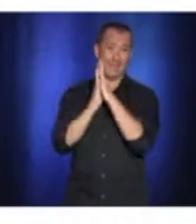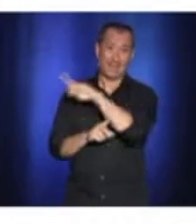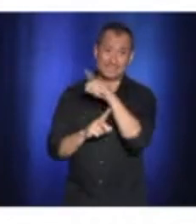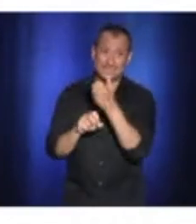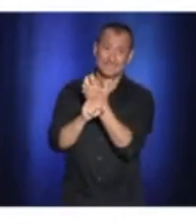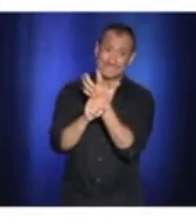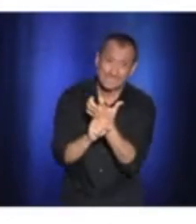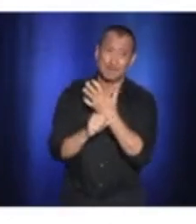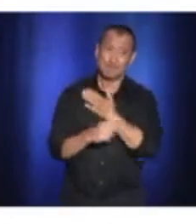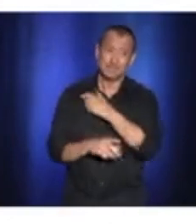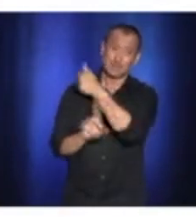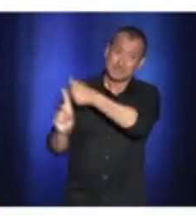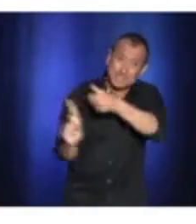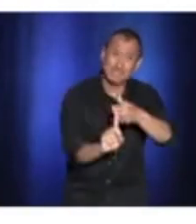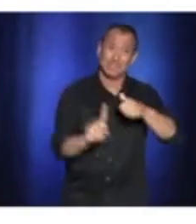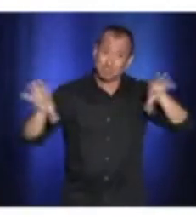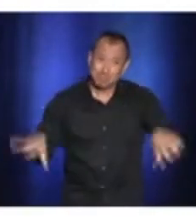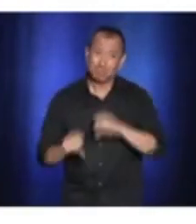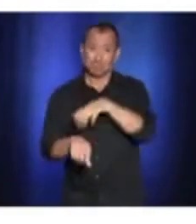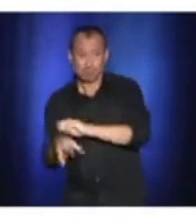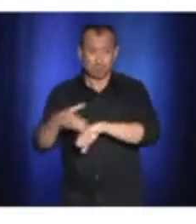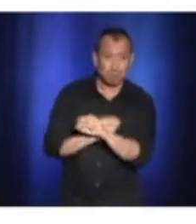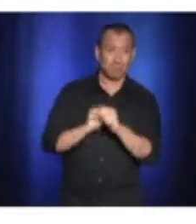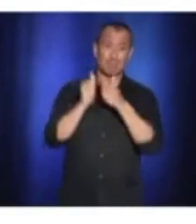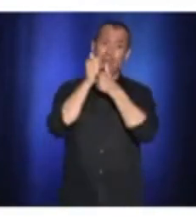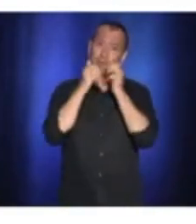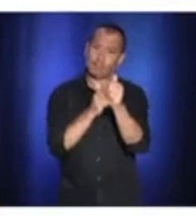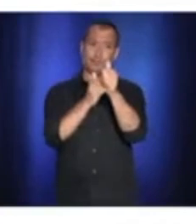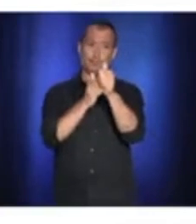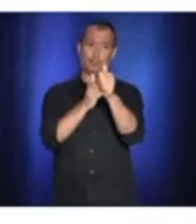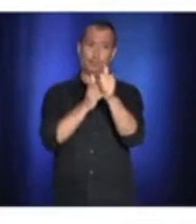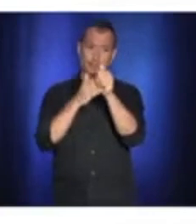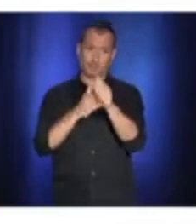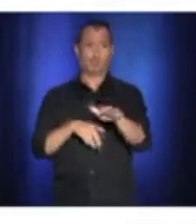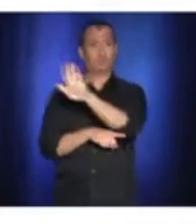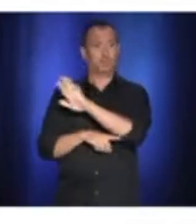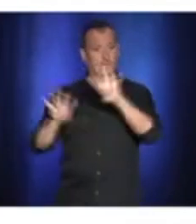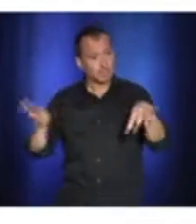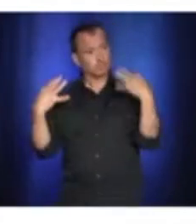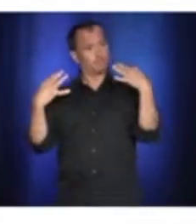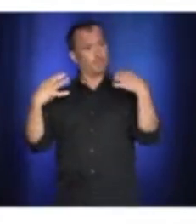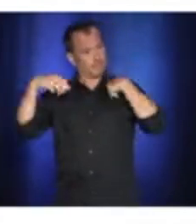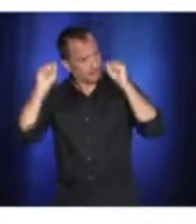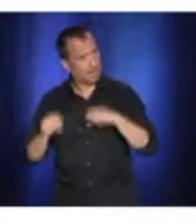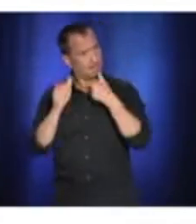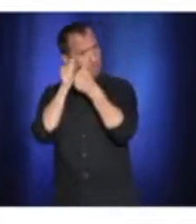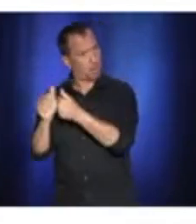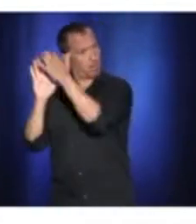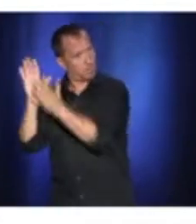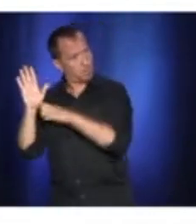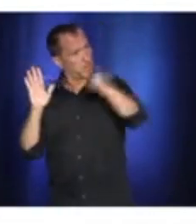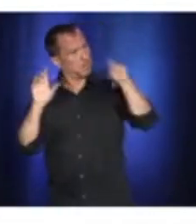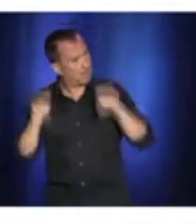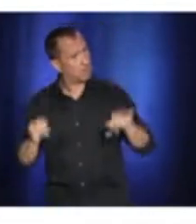themselves and their friends and people around them to make sure that they respect the rules